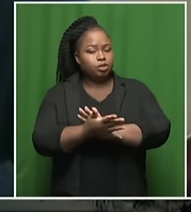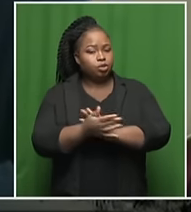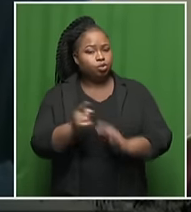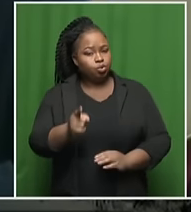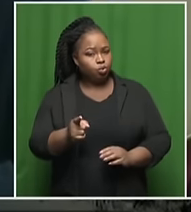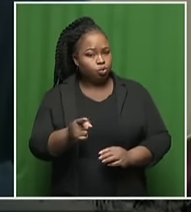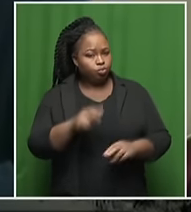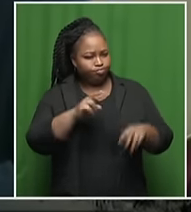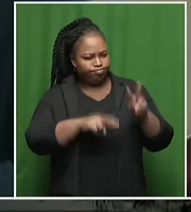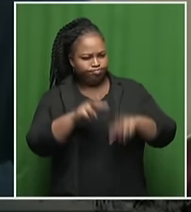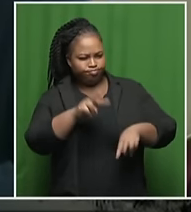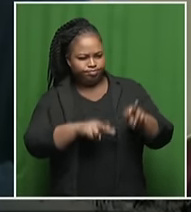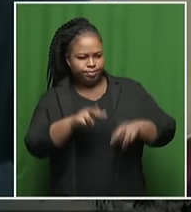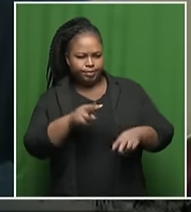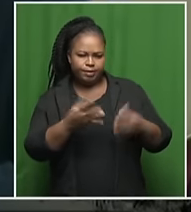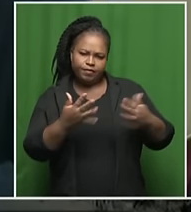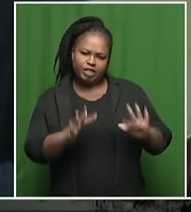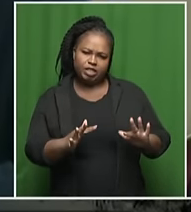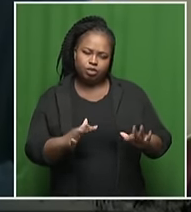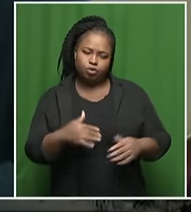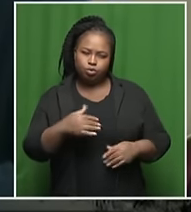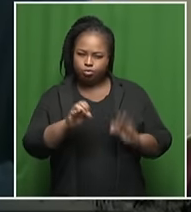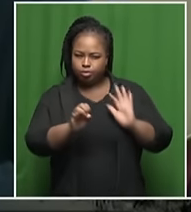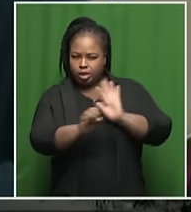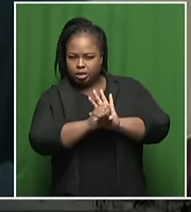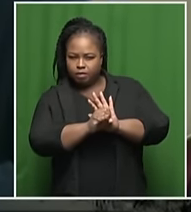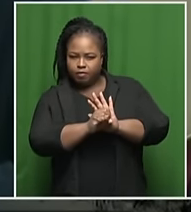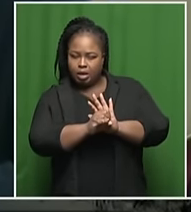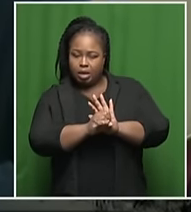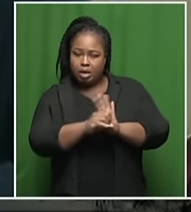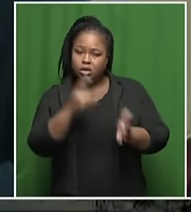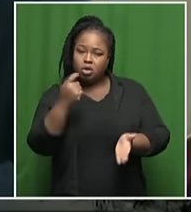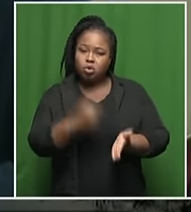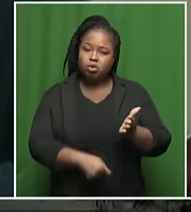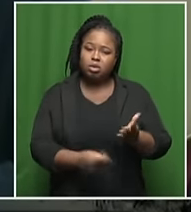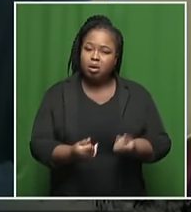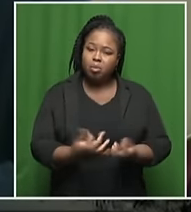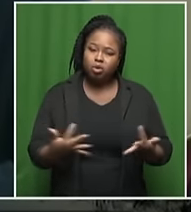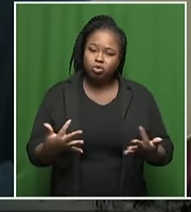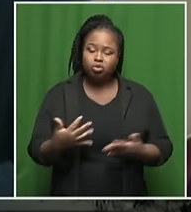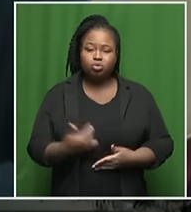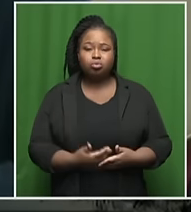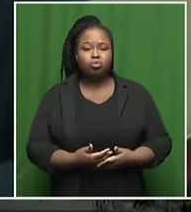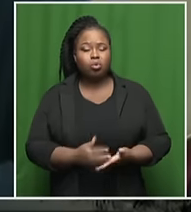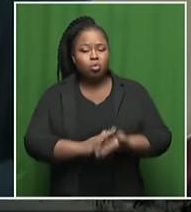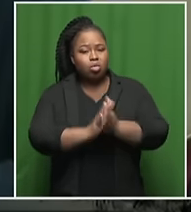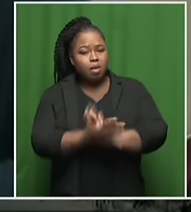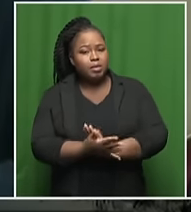able to assess and have an estimate at this point of just what the extent of it is?